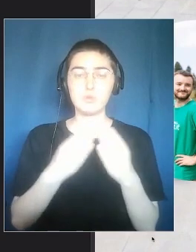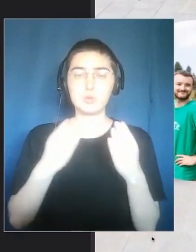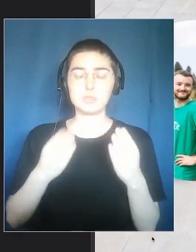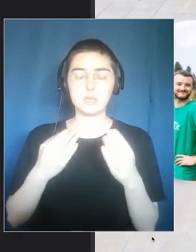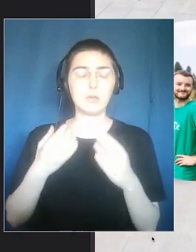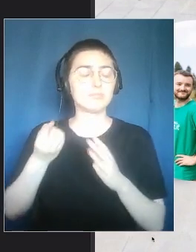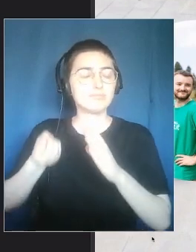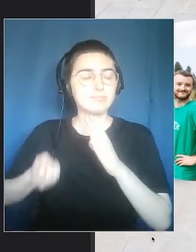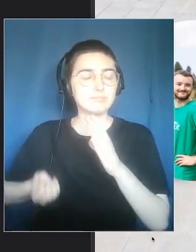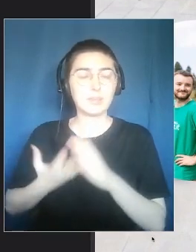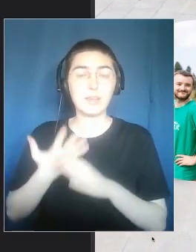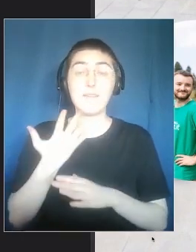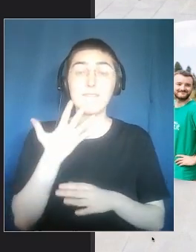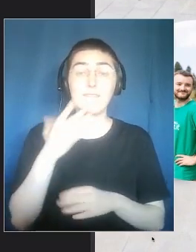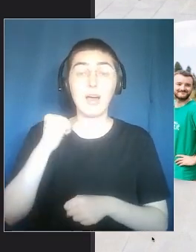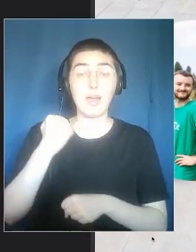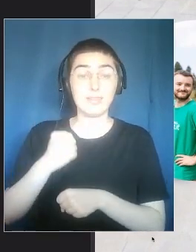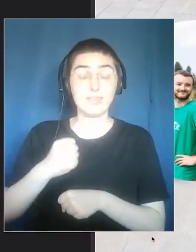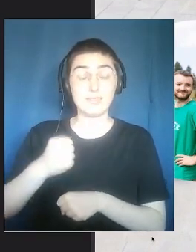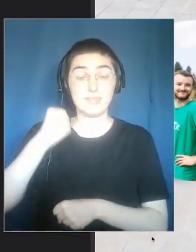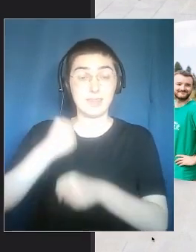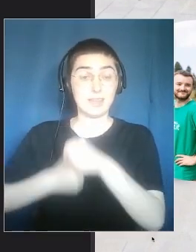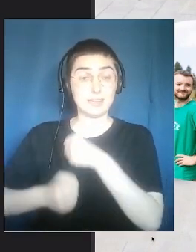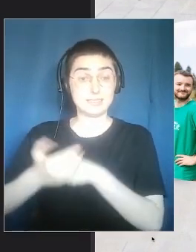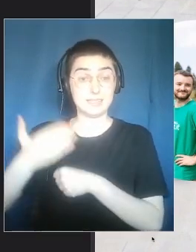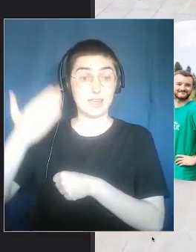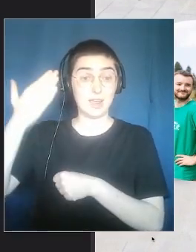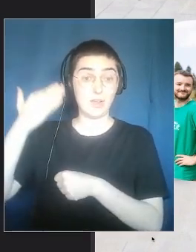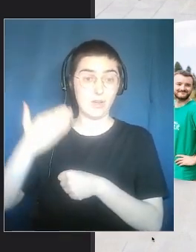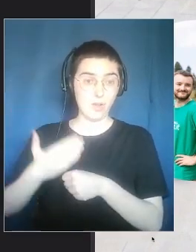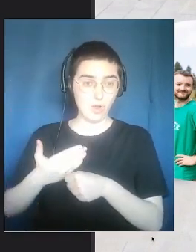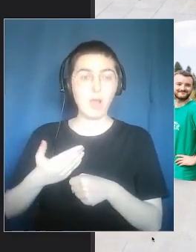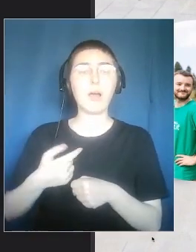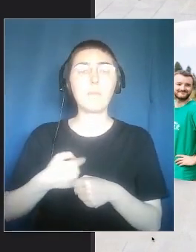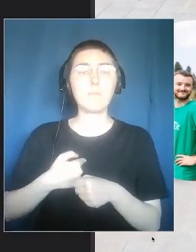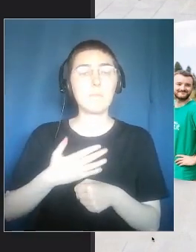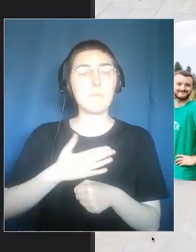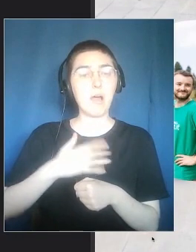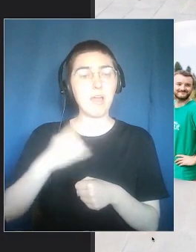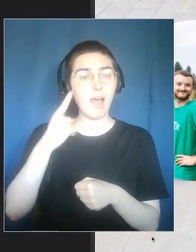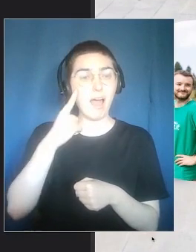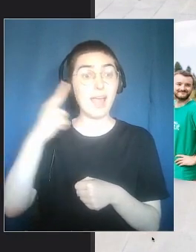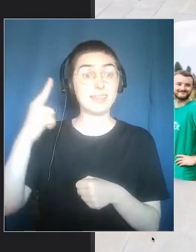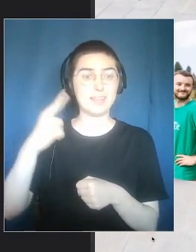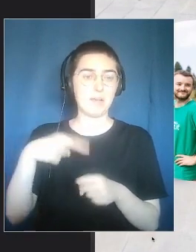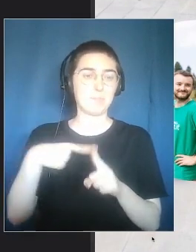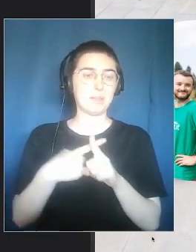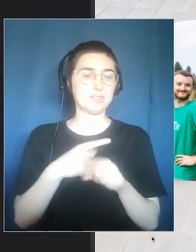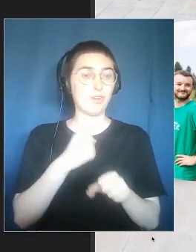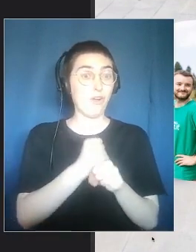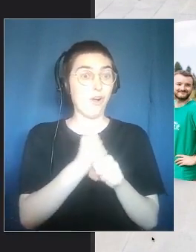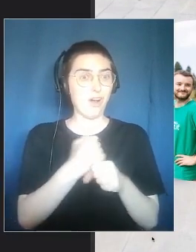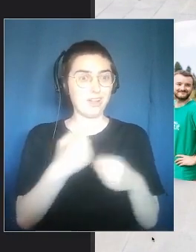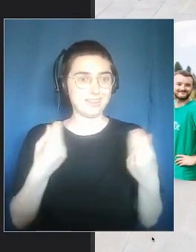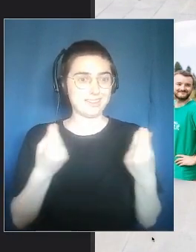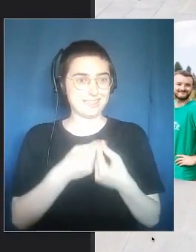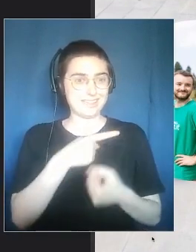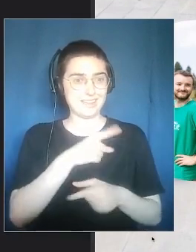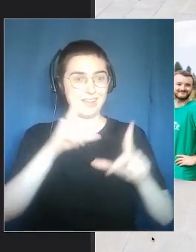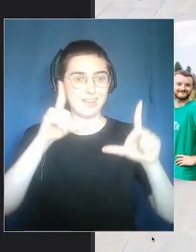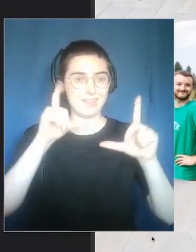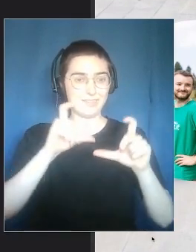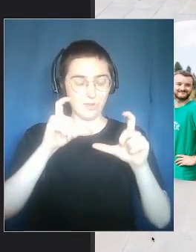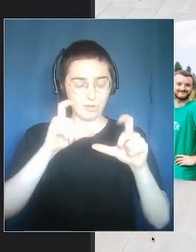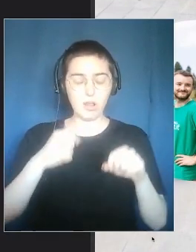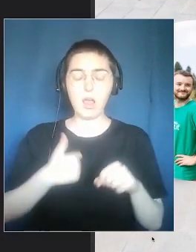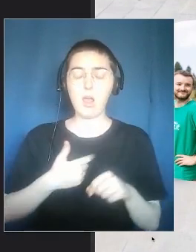created five years ago with a colleague, you can see in picture, to overthrow the